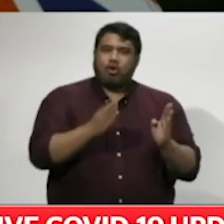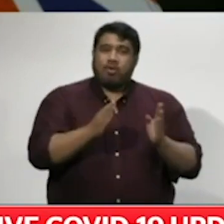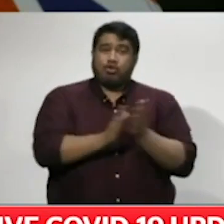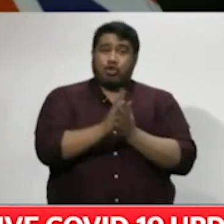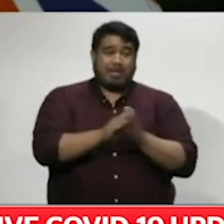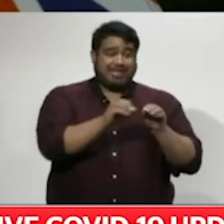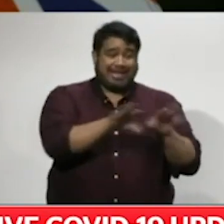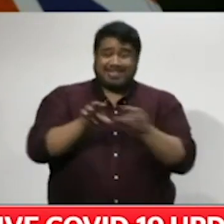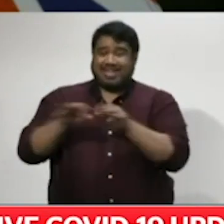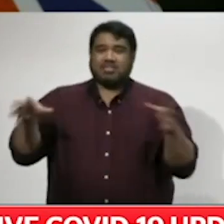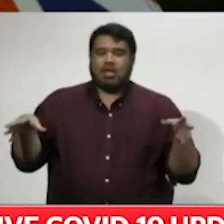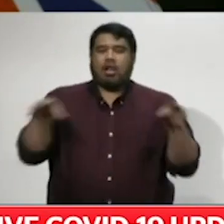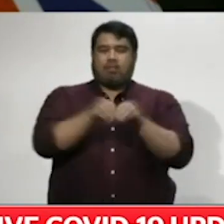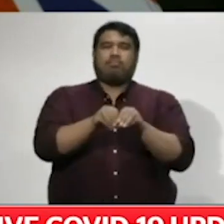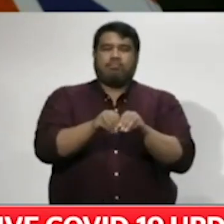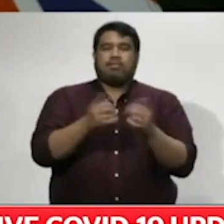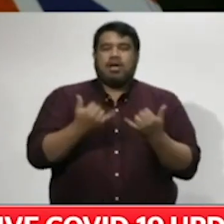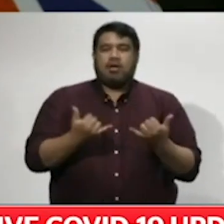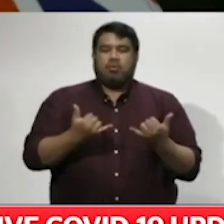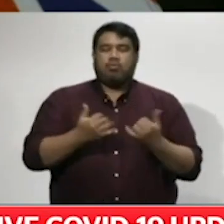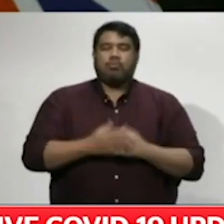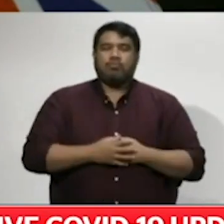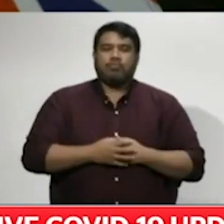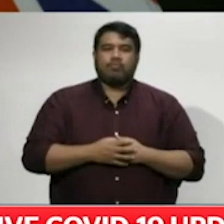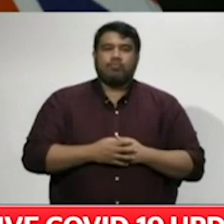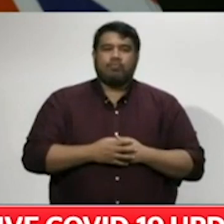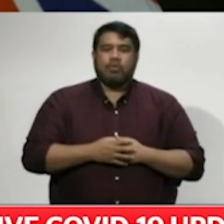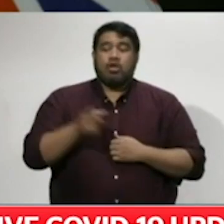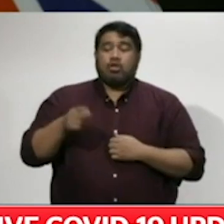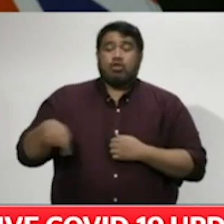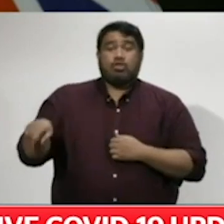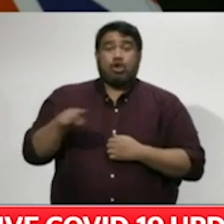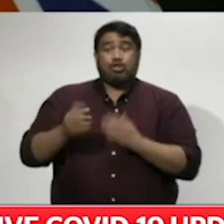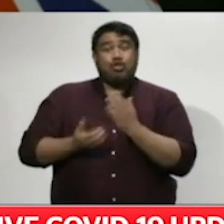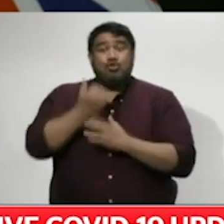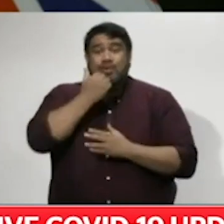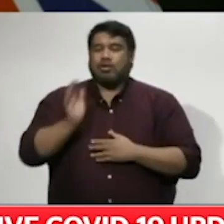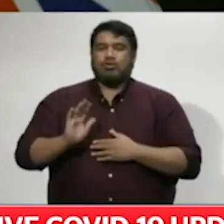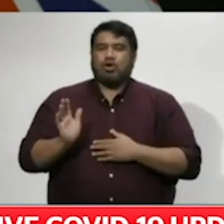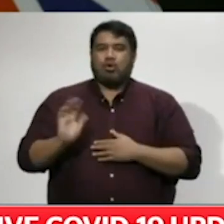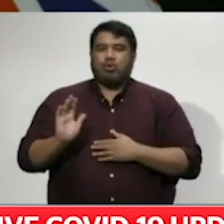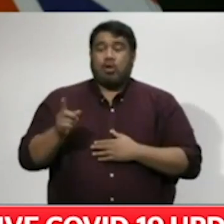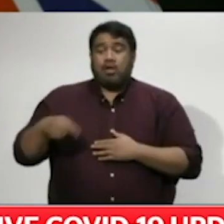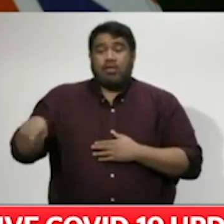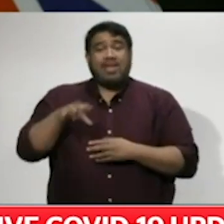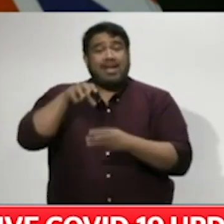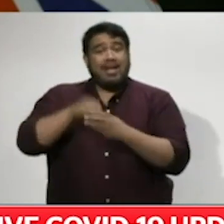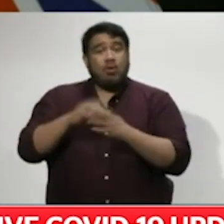merged. These are existing cases and none of them are patients at Waitsakiri Hospital.